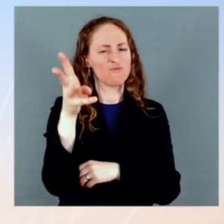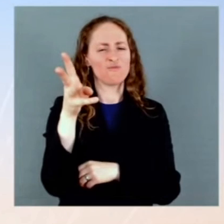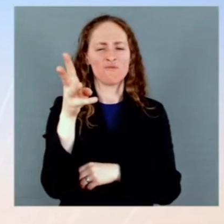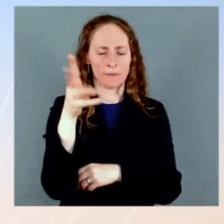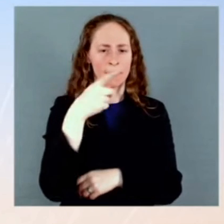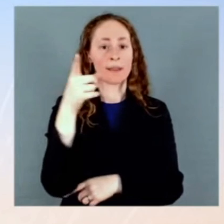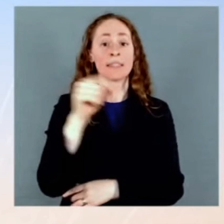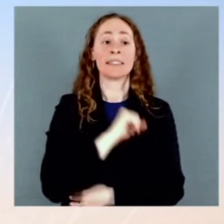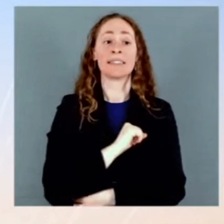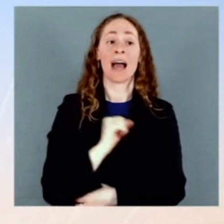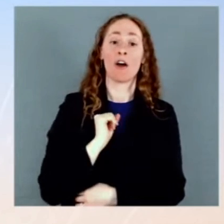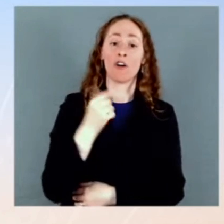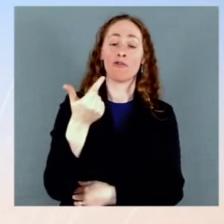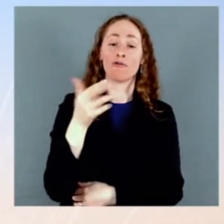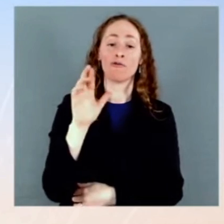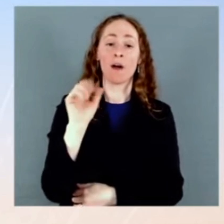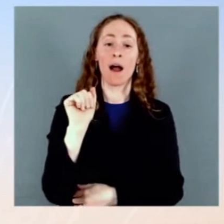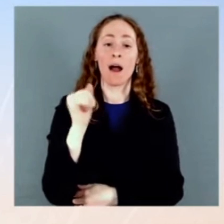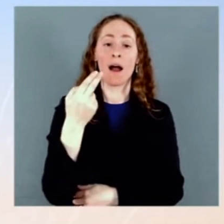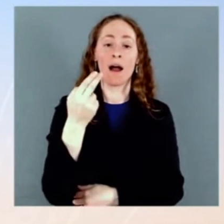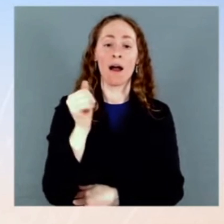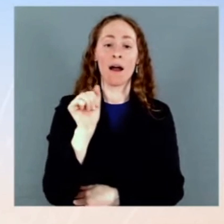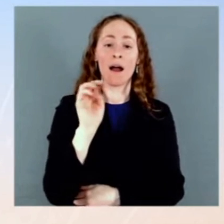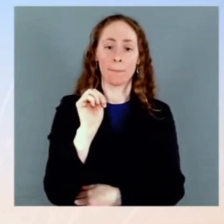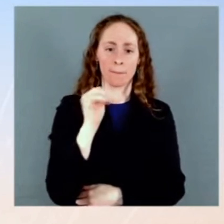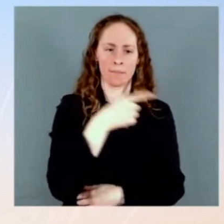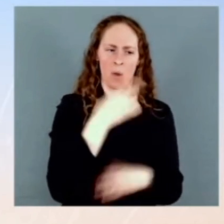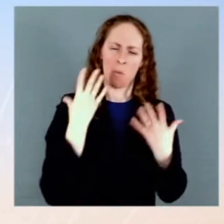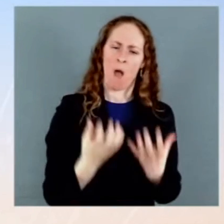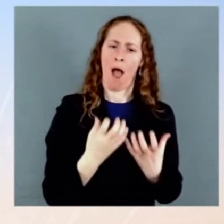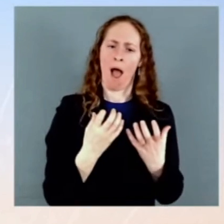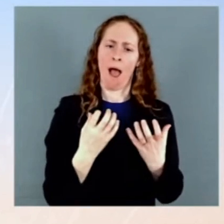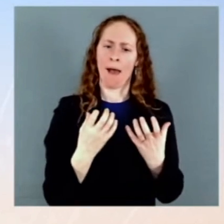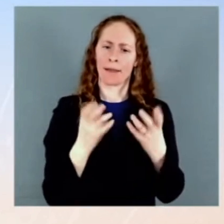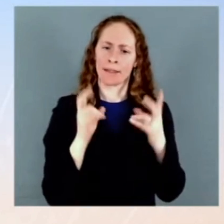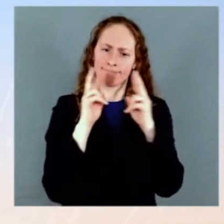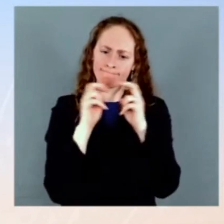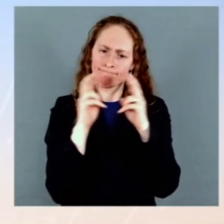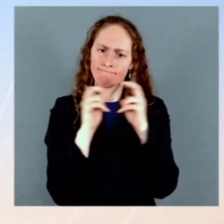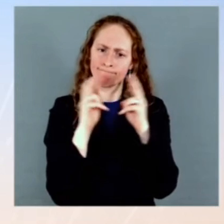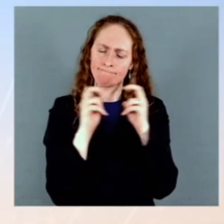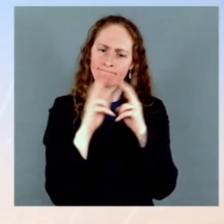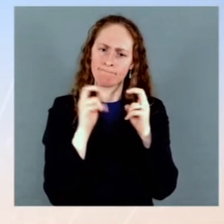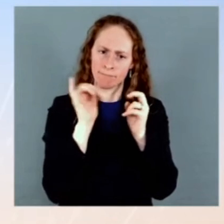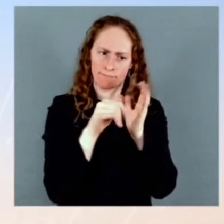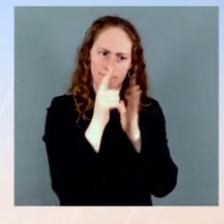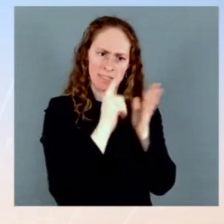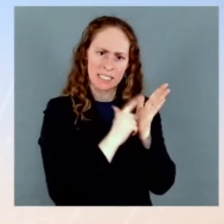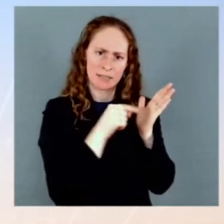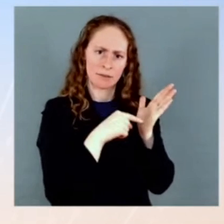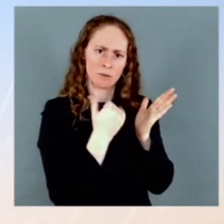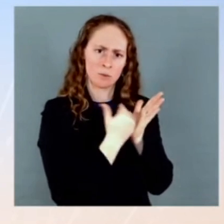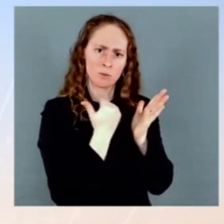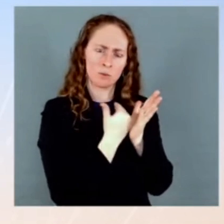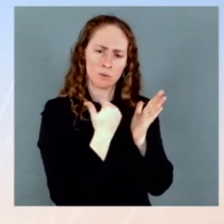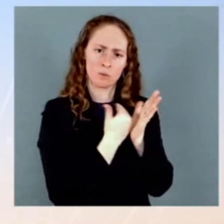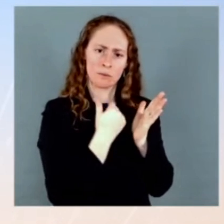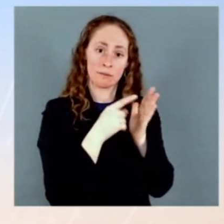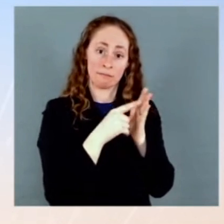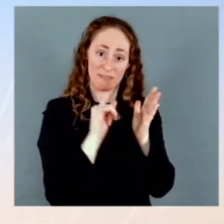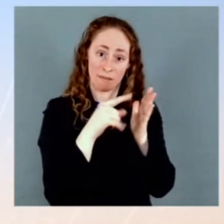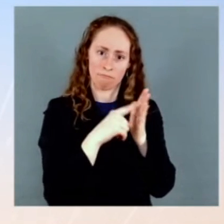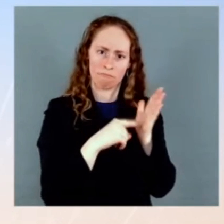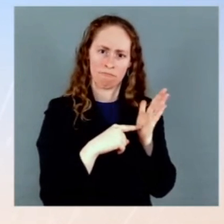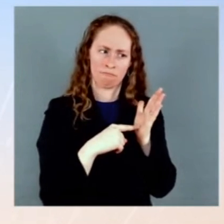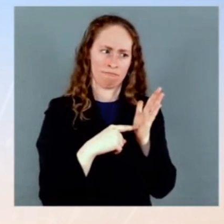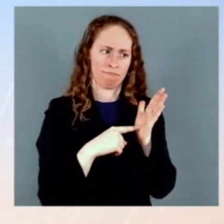debated. That is his prerogative to do. But what our focus is on is on the existing bill that